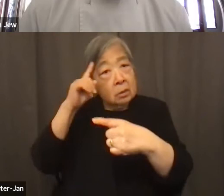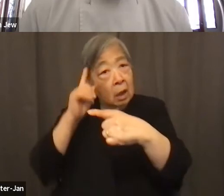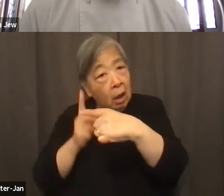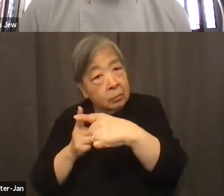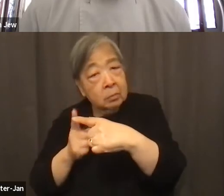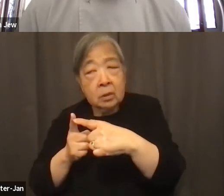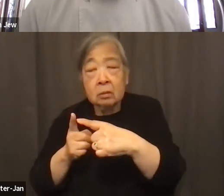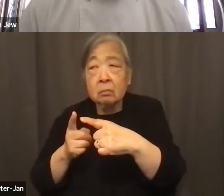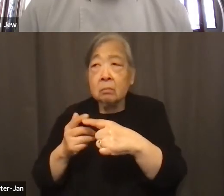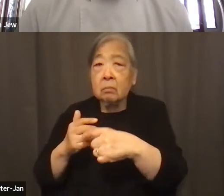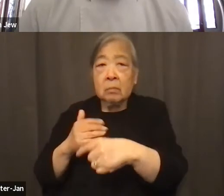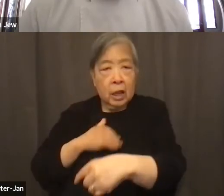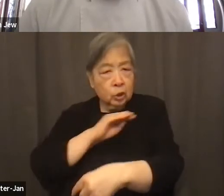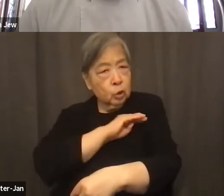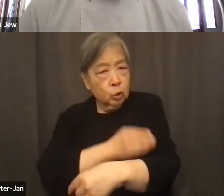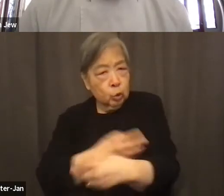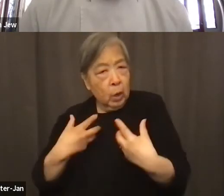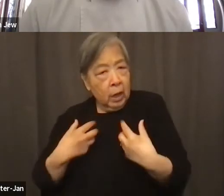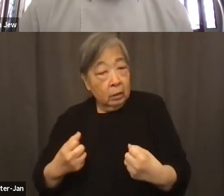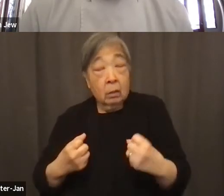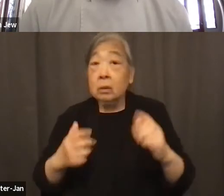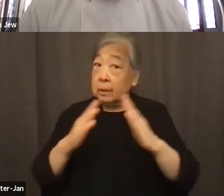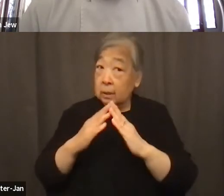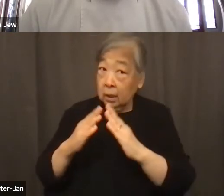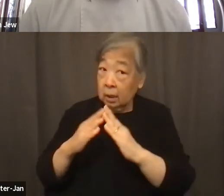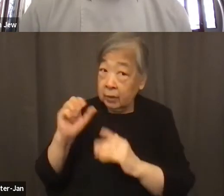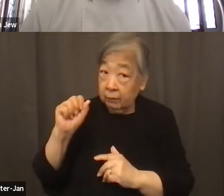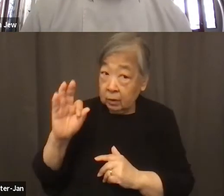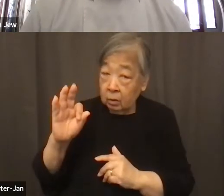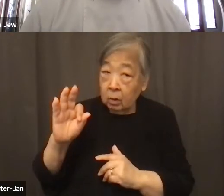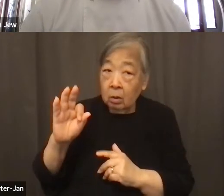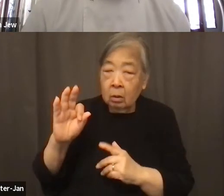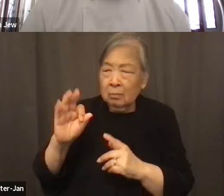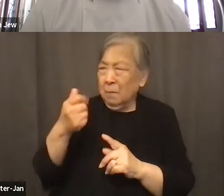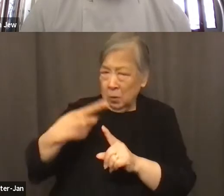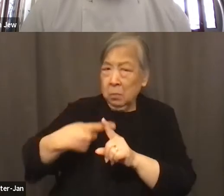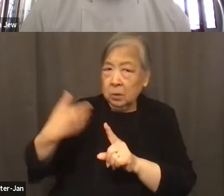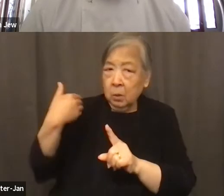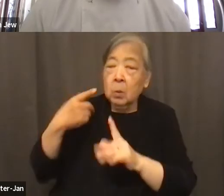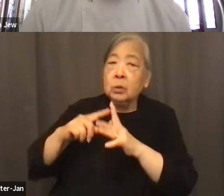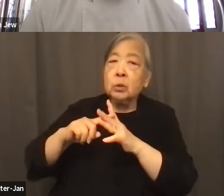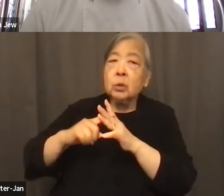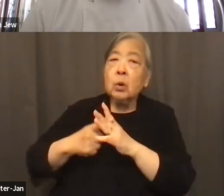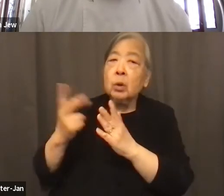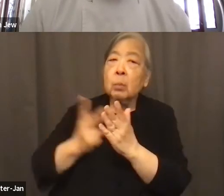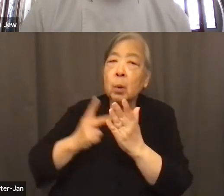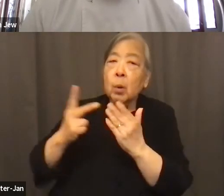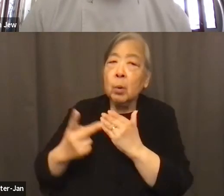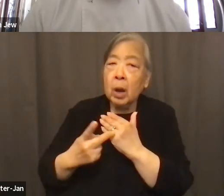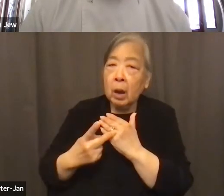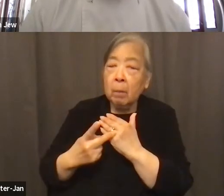The city San Francisco recently a couple months ago started a program that